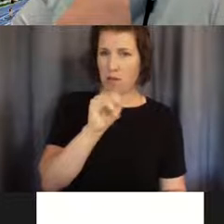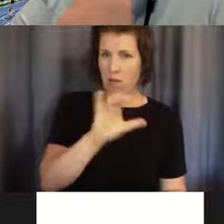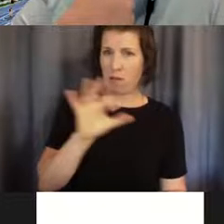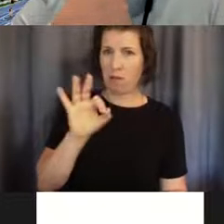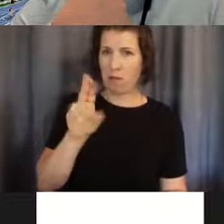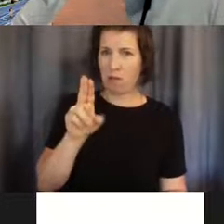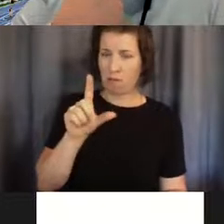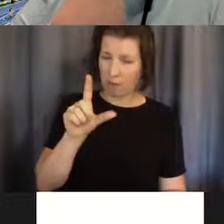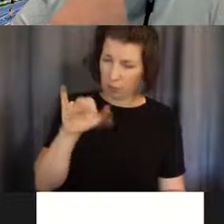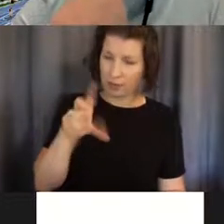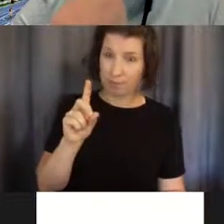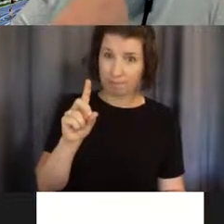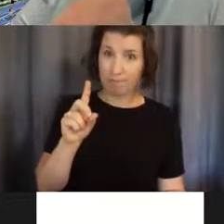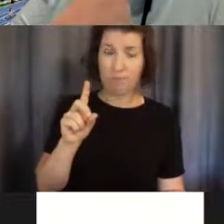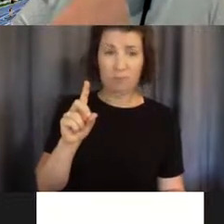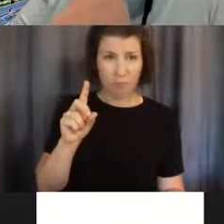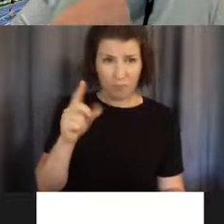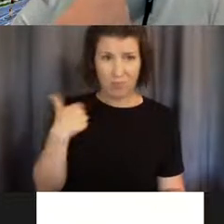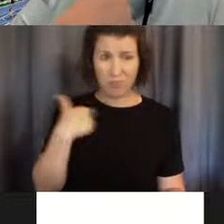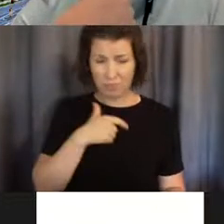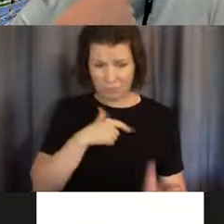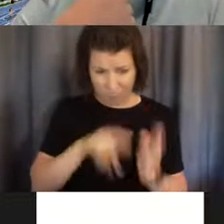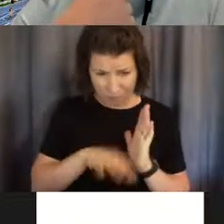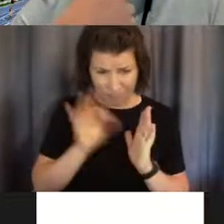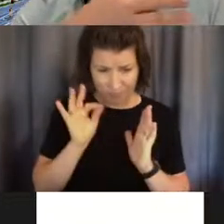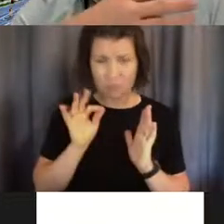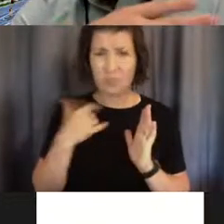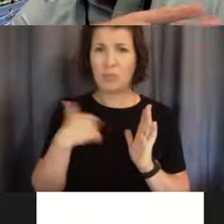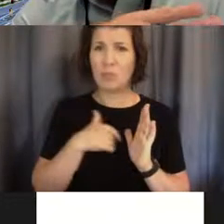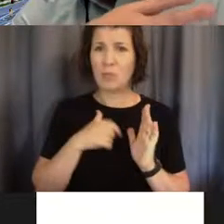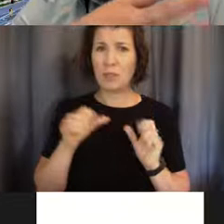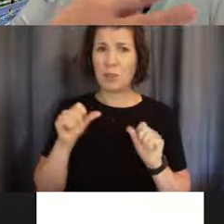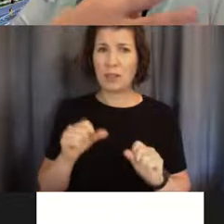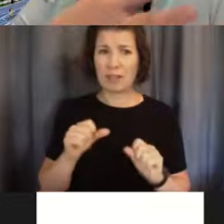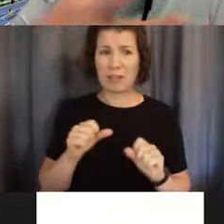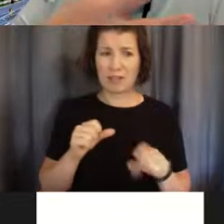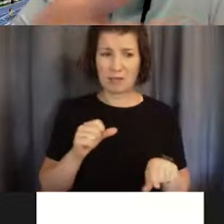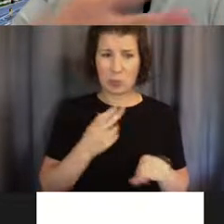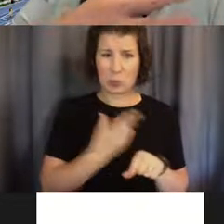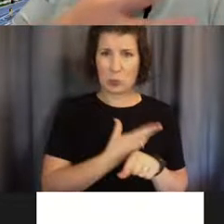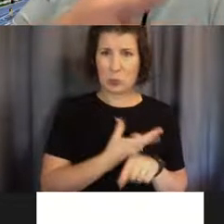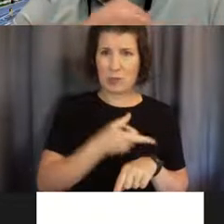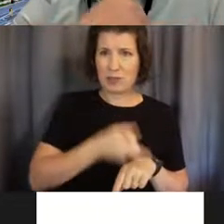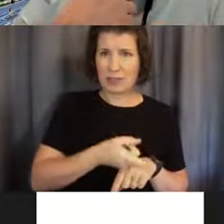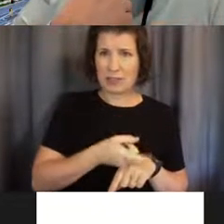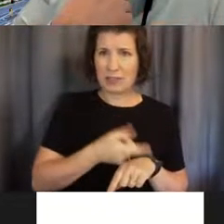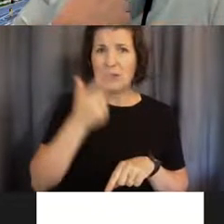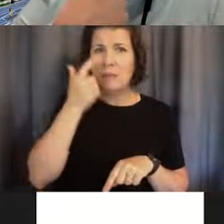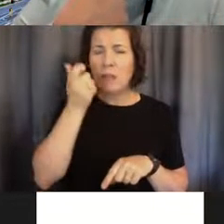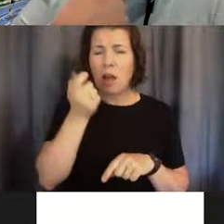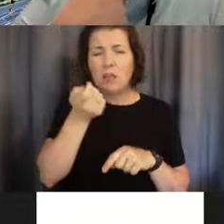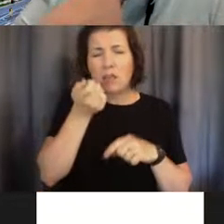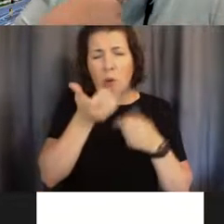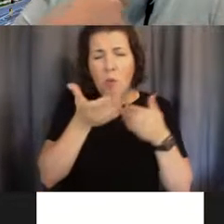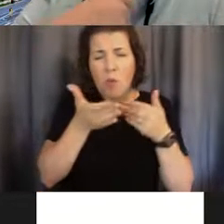really, really high efficiency, because they're, they're very close to an embryonic stem